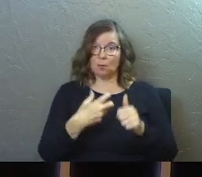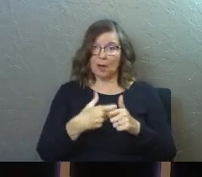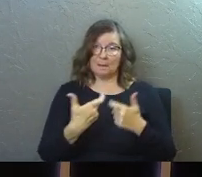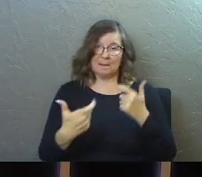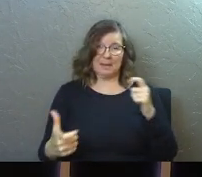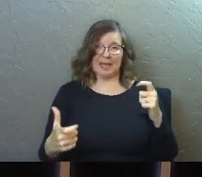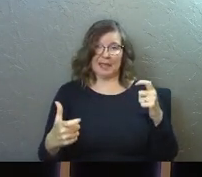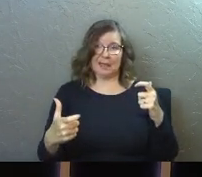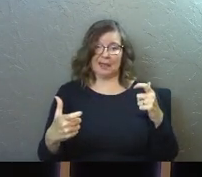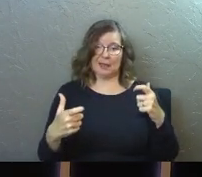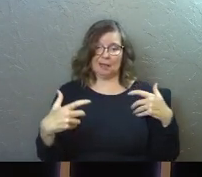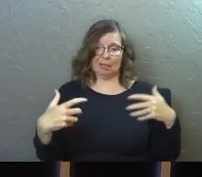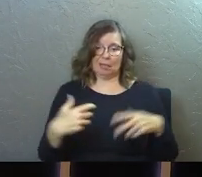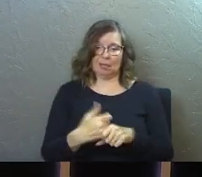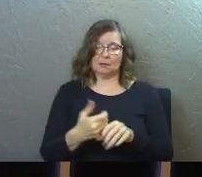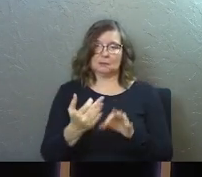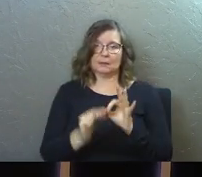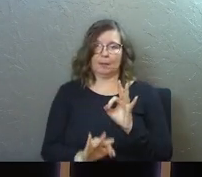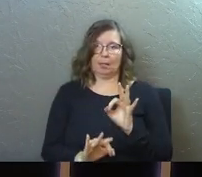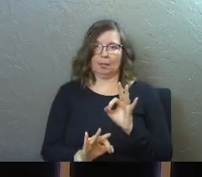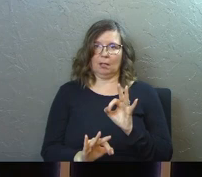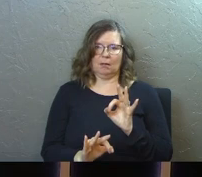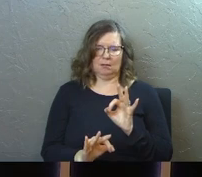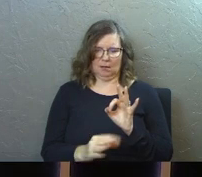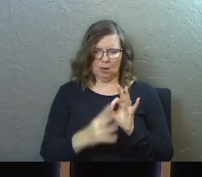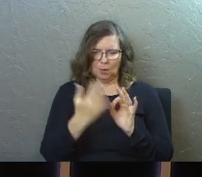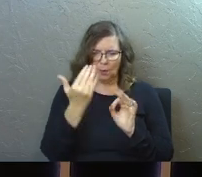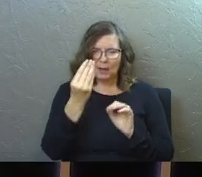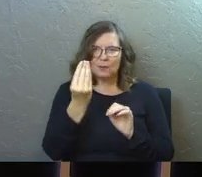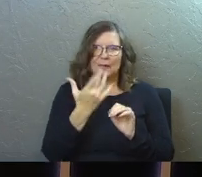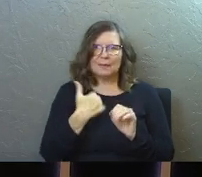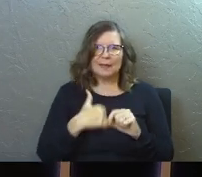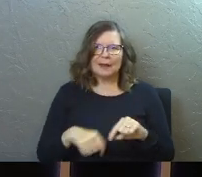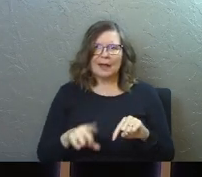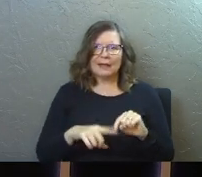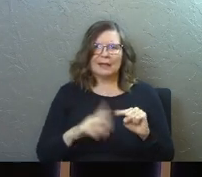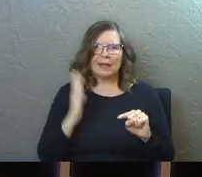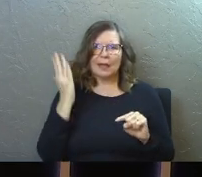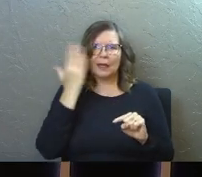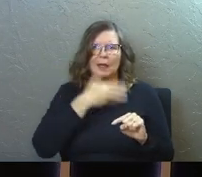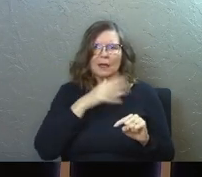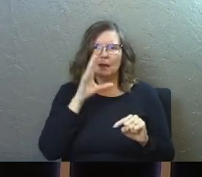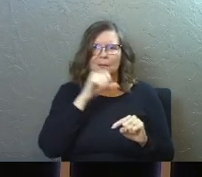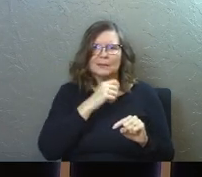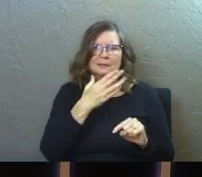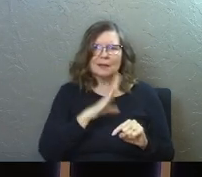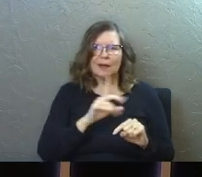things about God to me, why do they tell me that I can't miss God?